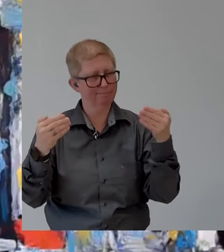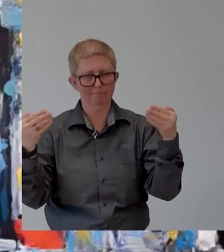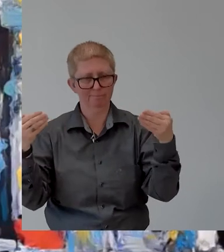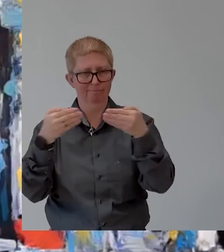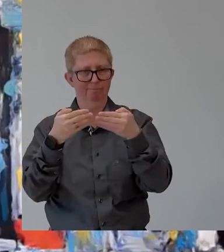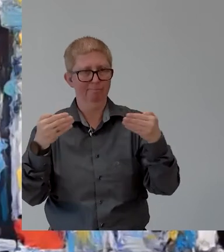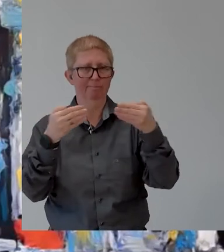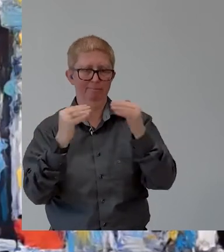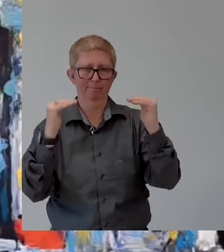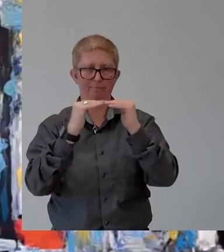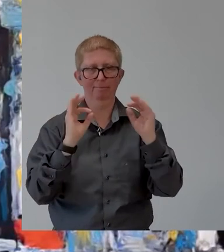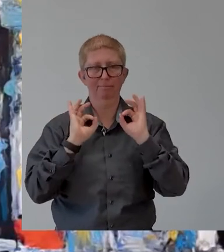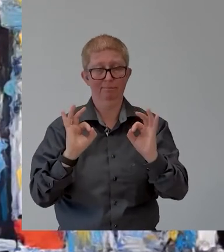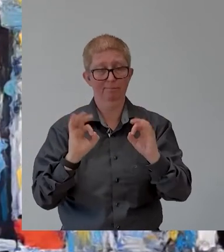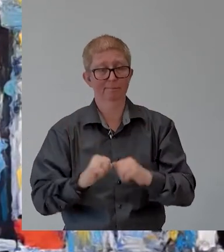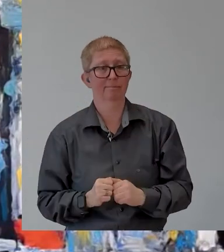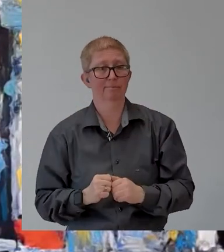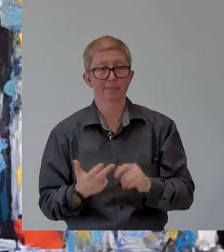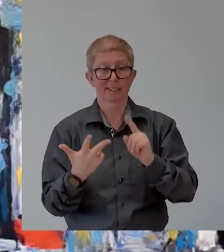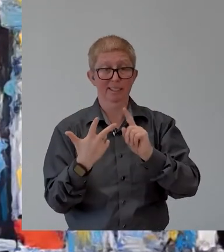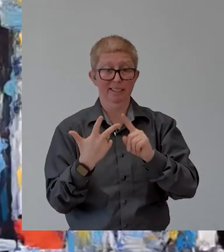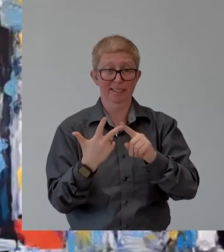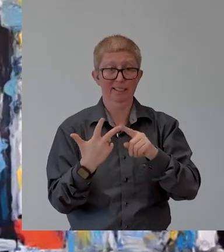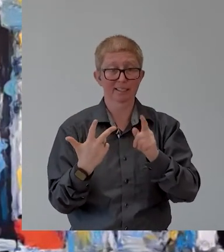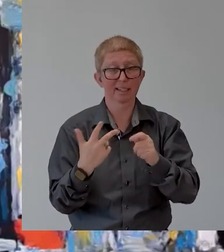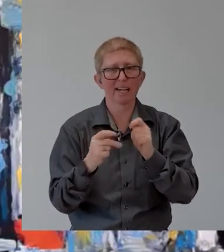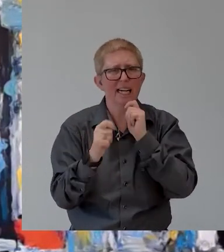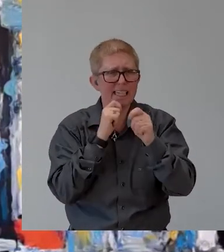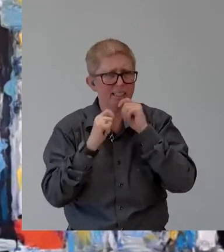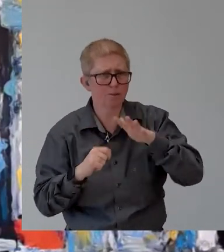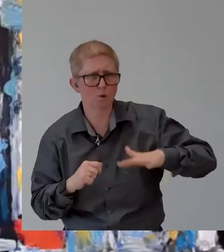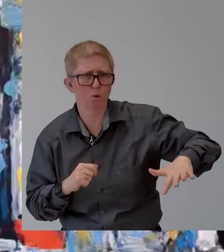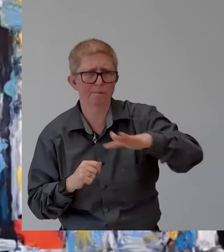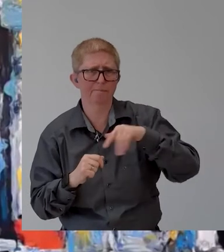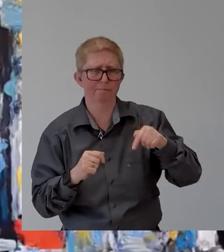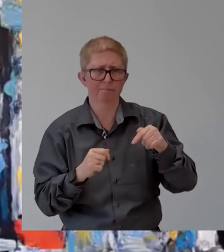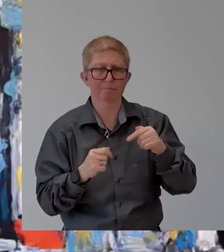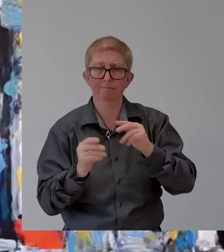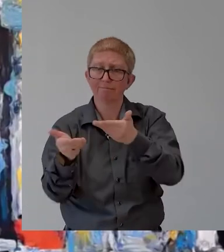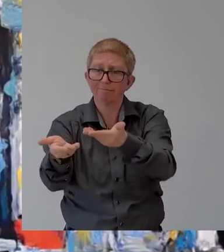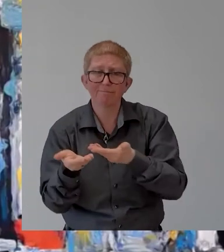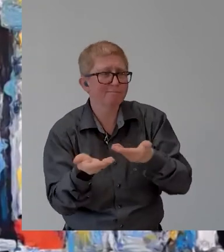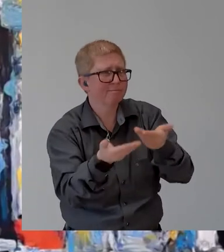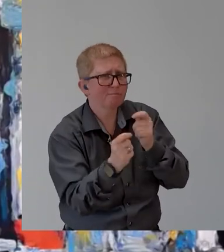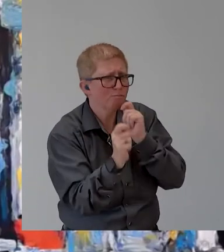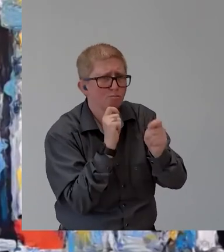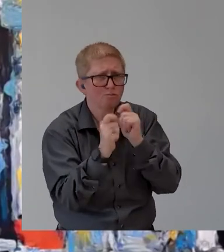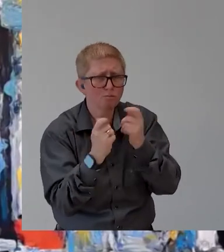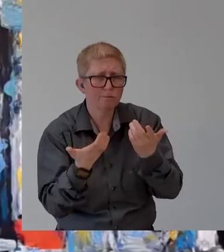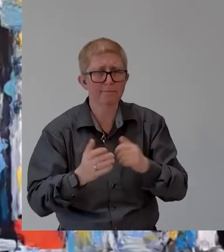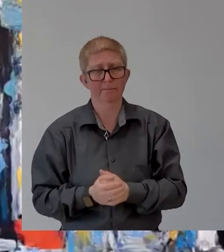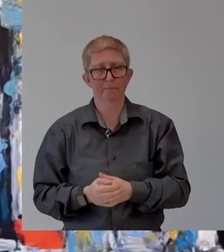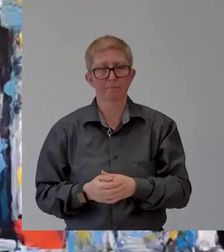it's important for us to remember that when you come to an interview you are already nervous